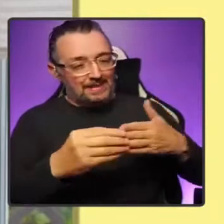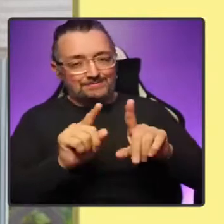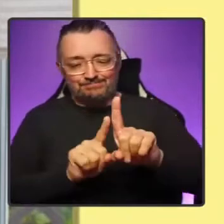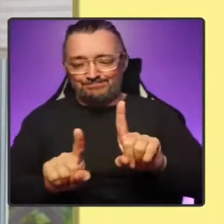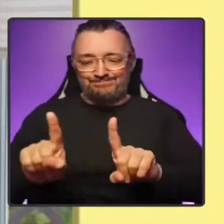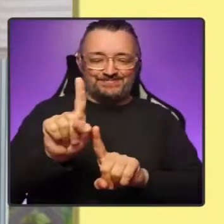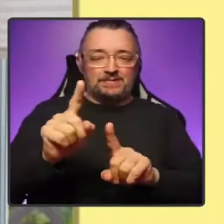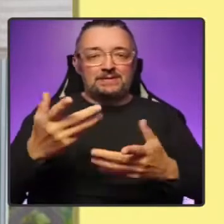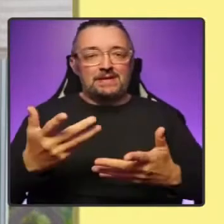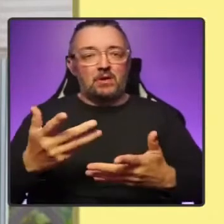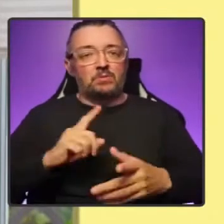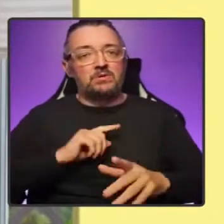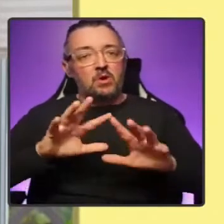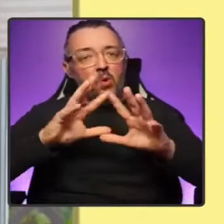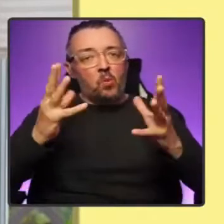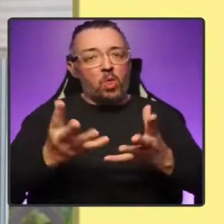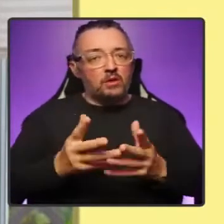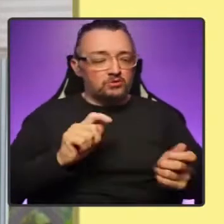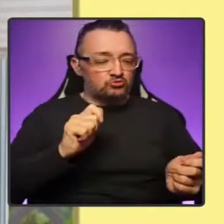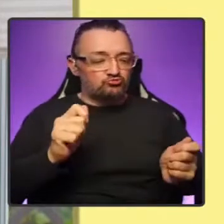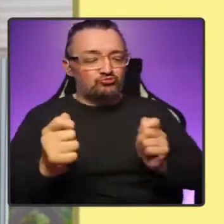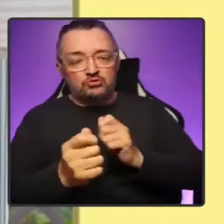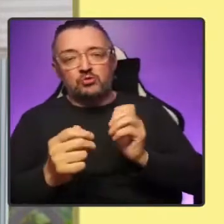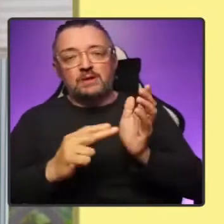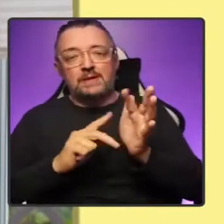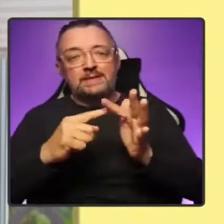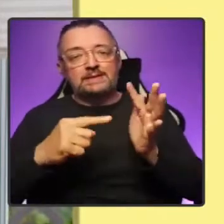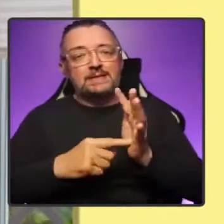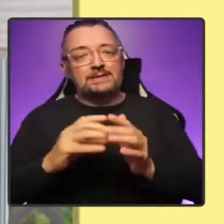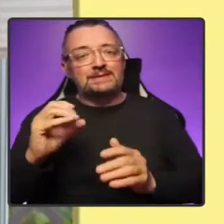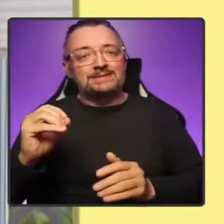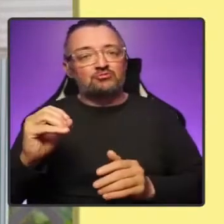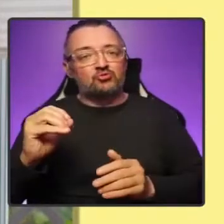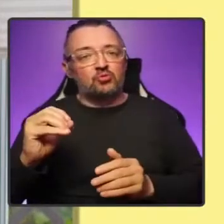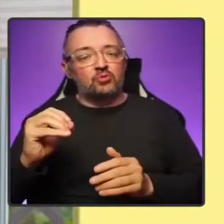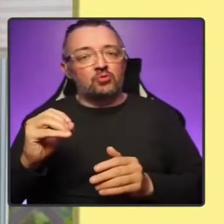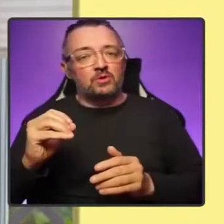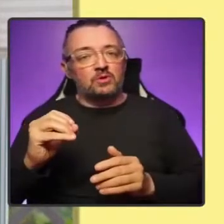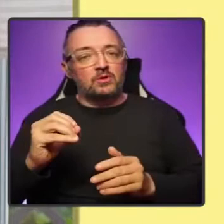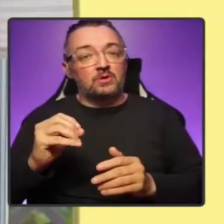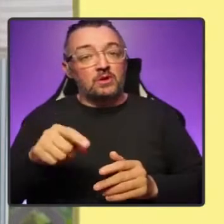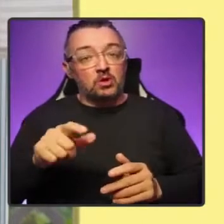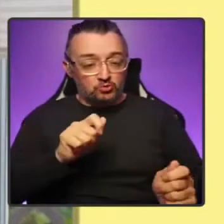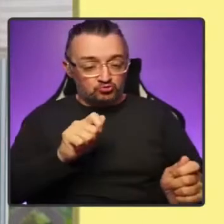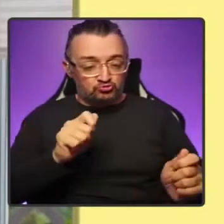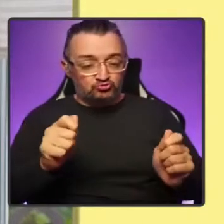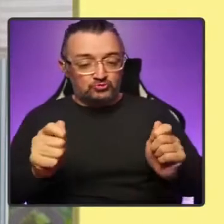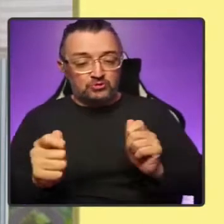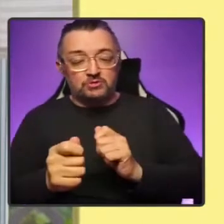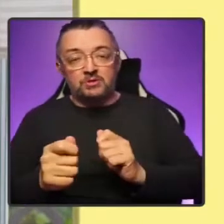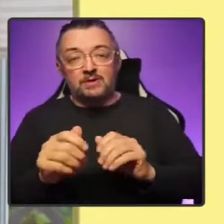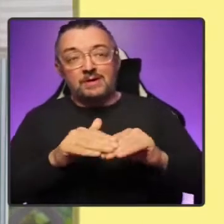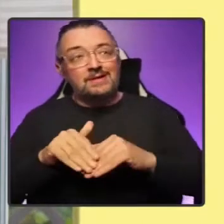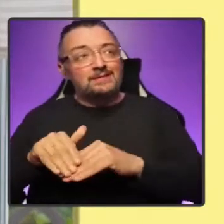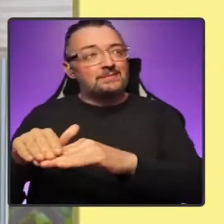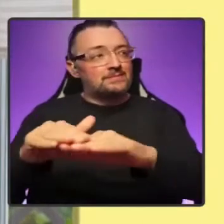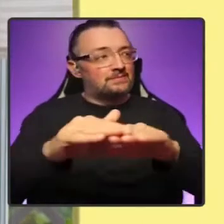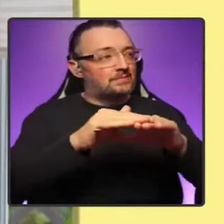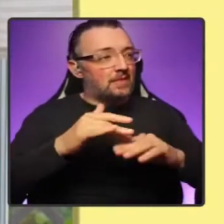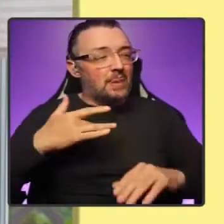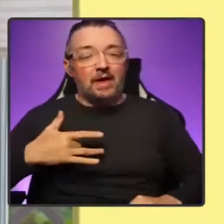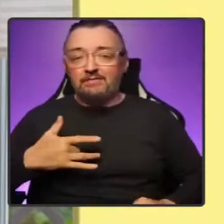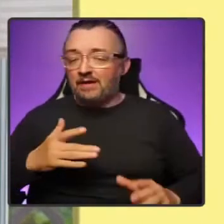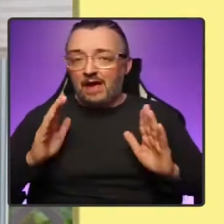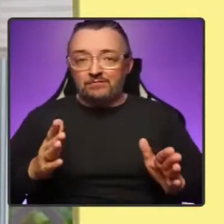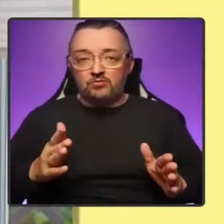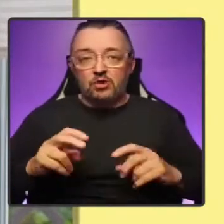to the net zero age. A transformation of our national life is required in transport, in